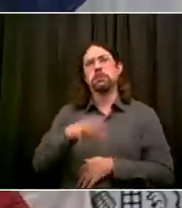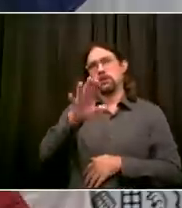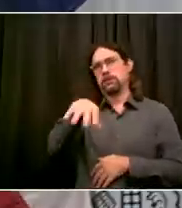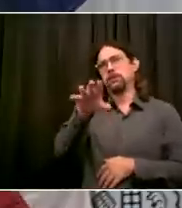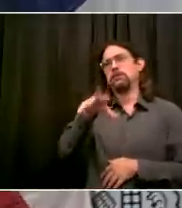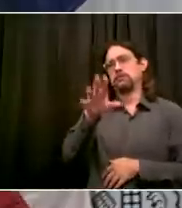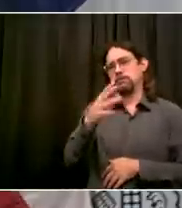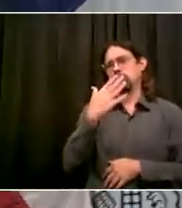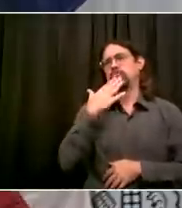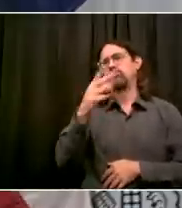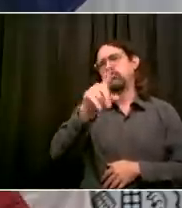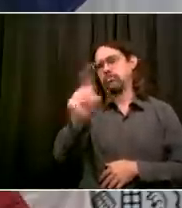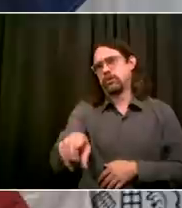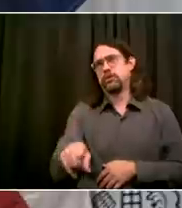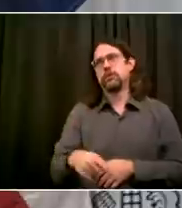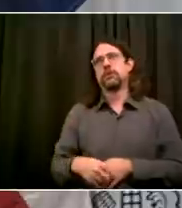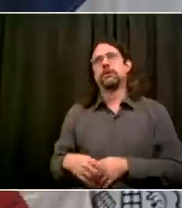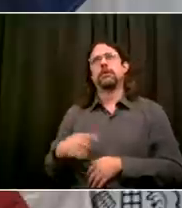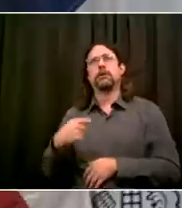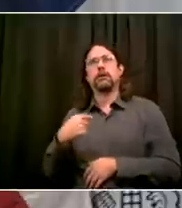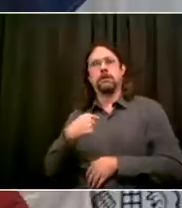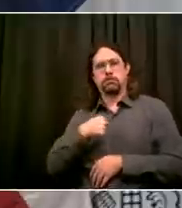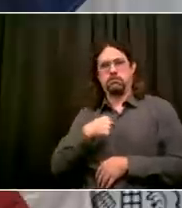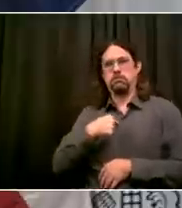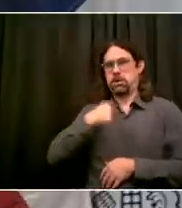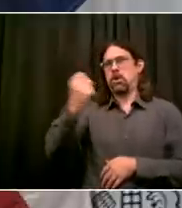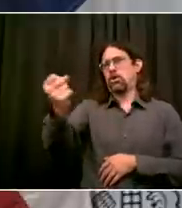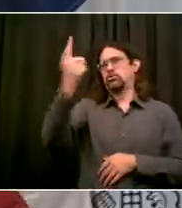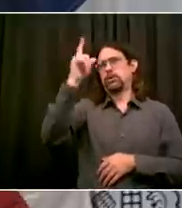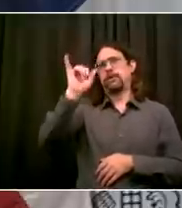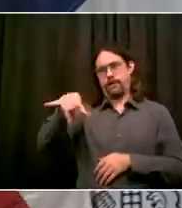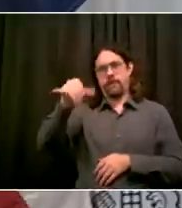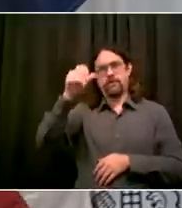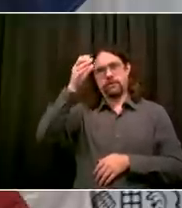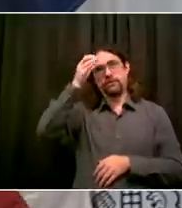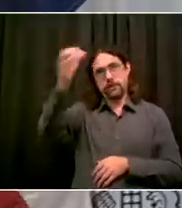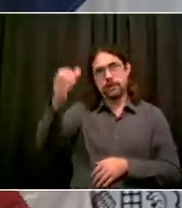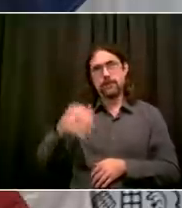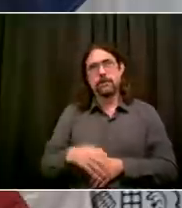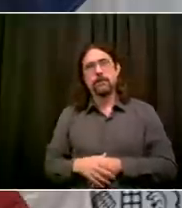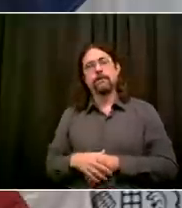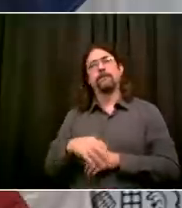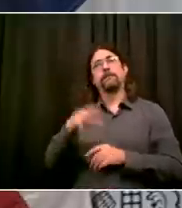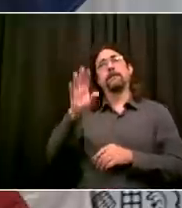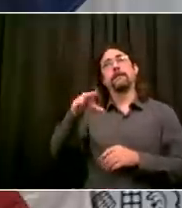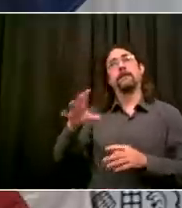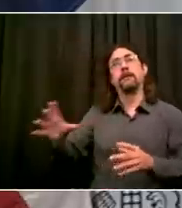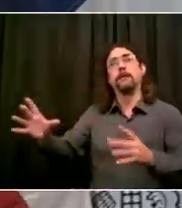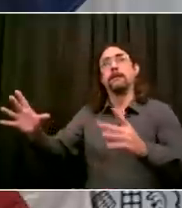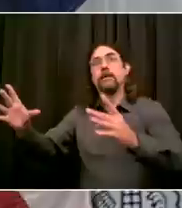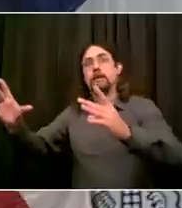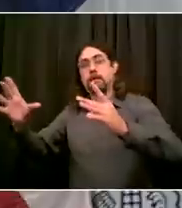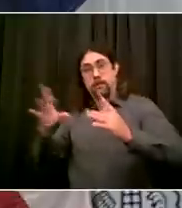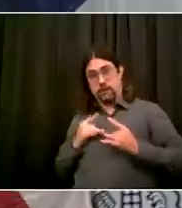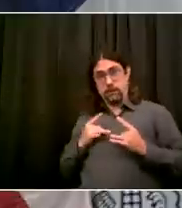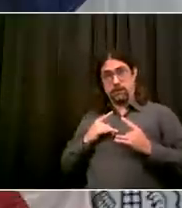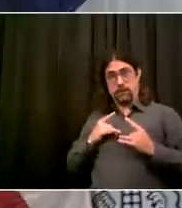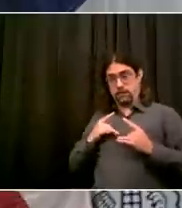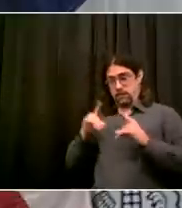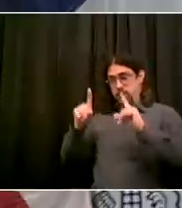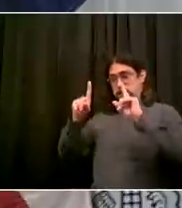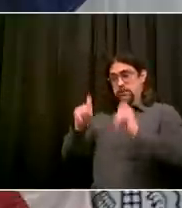not a reason to never get tested again. And Dr. Katz and Dr. Choksi cannot elaborate on that. I would go to the simple point,